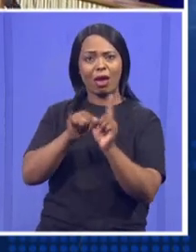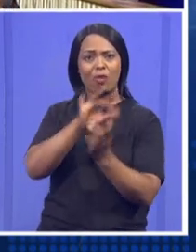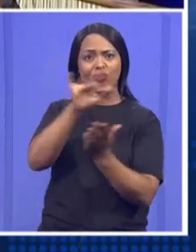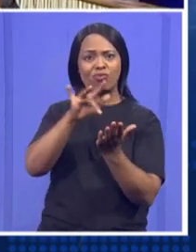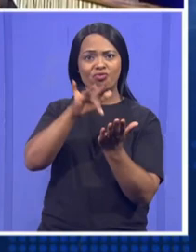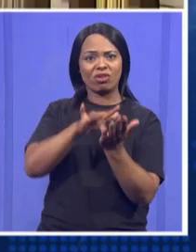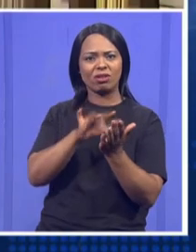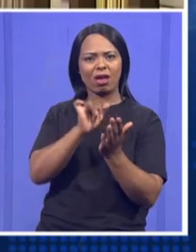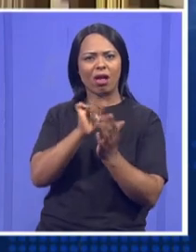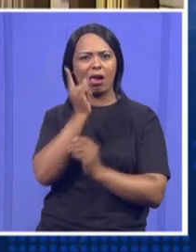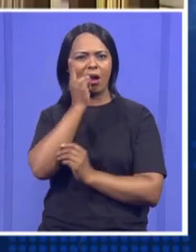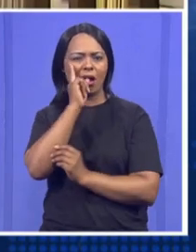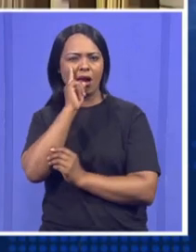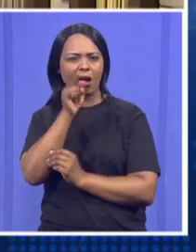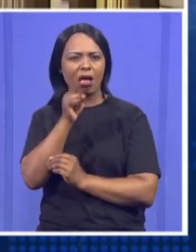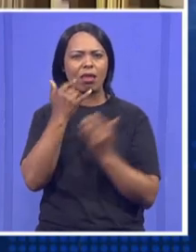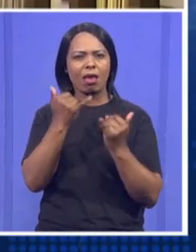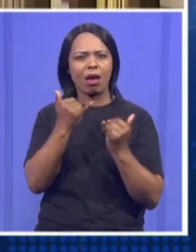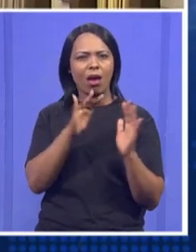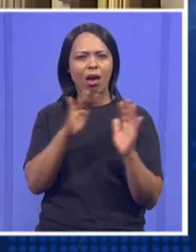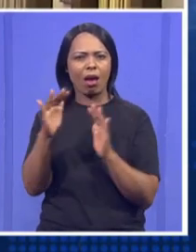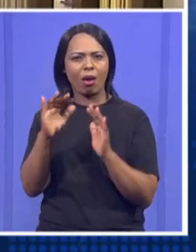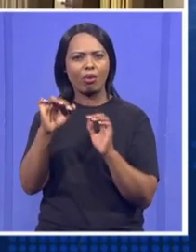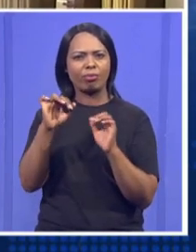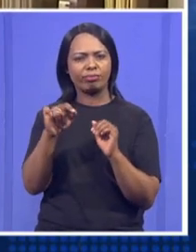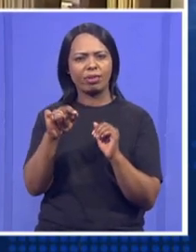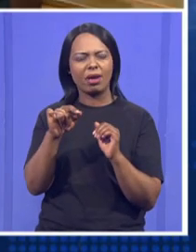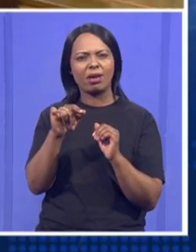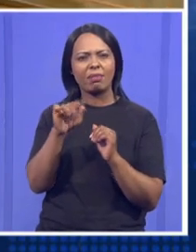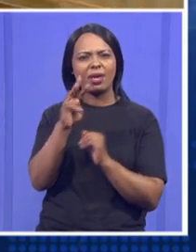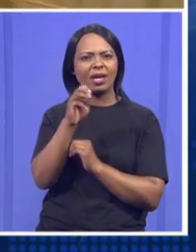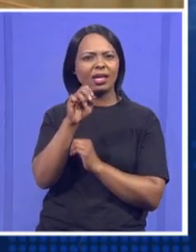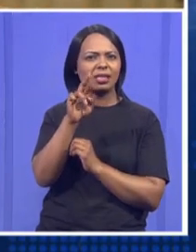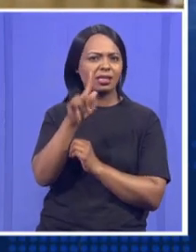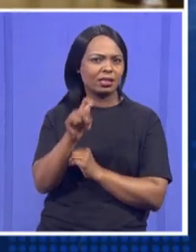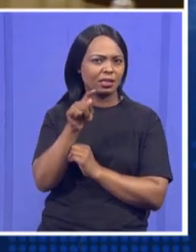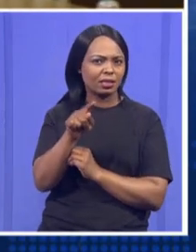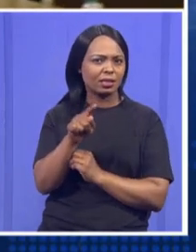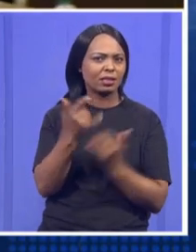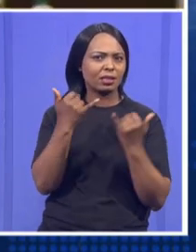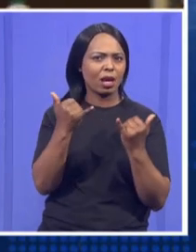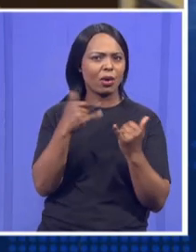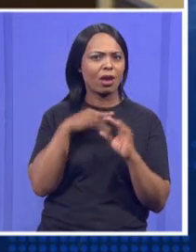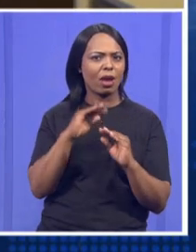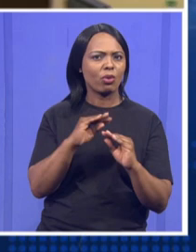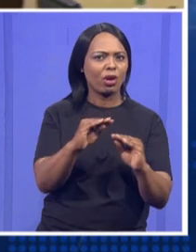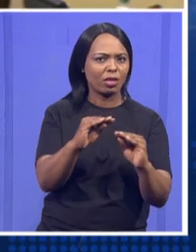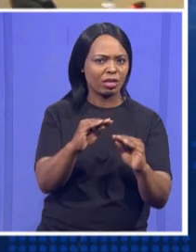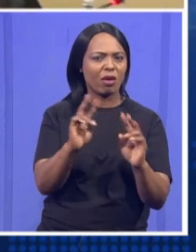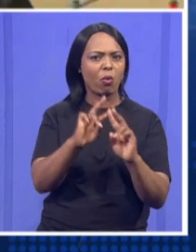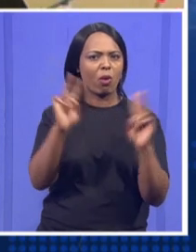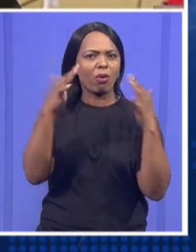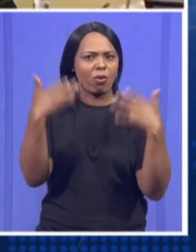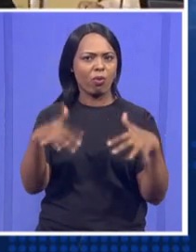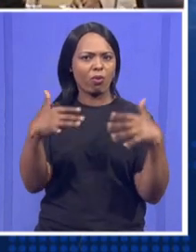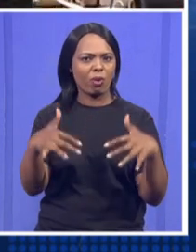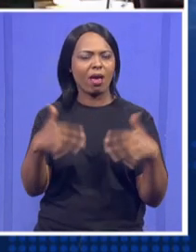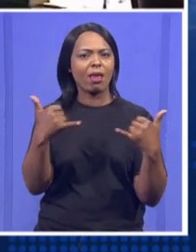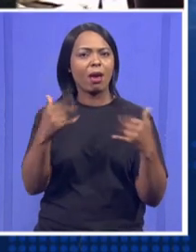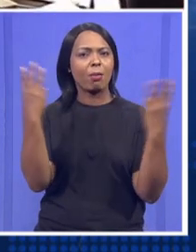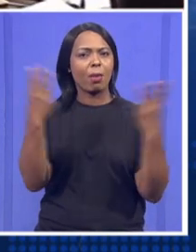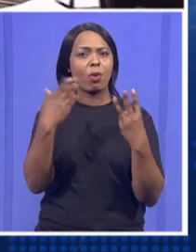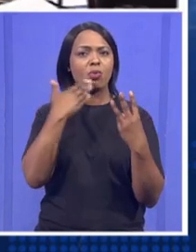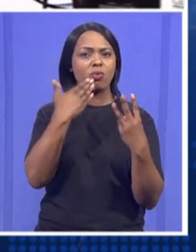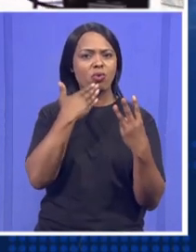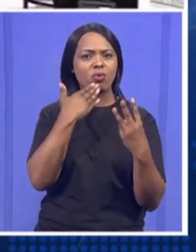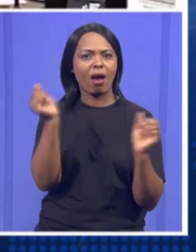into the question of marriage. Panyaza is a person who embodies education very well. So I think that people that he's going to appoint